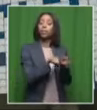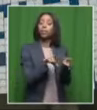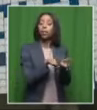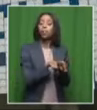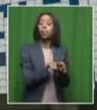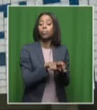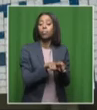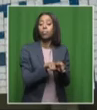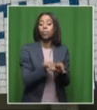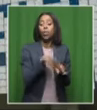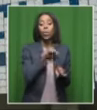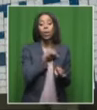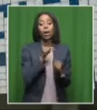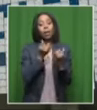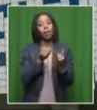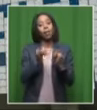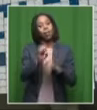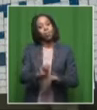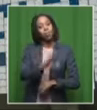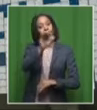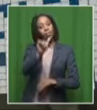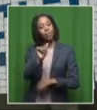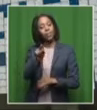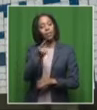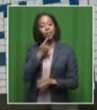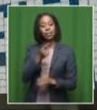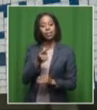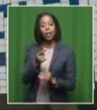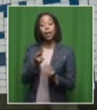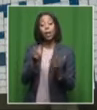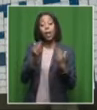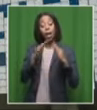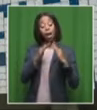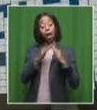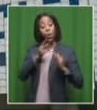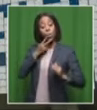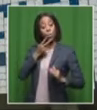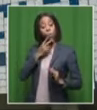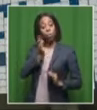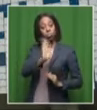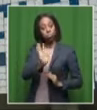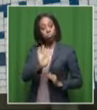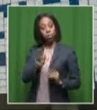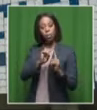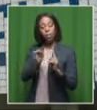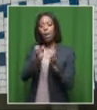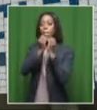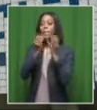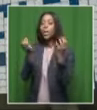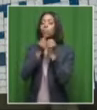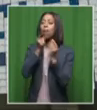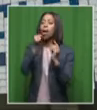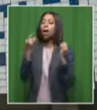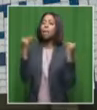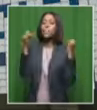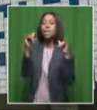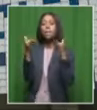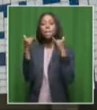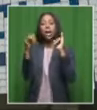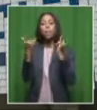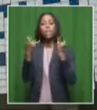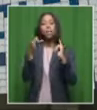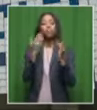current law in South Africa actually prohibits indoor smoking. But you go to many of these clubs,